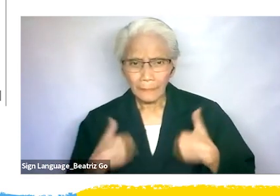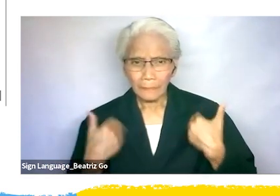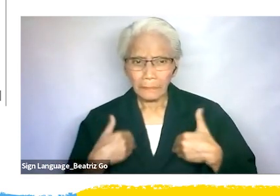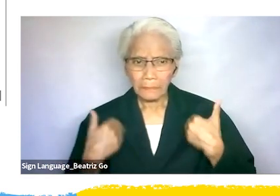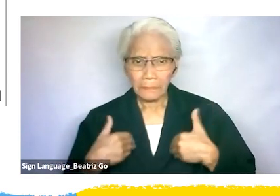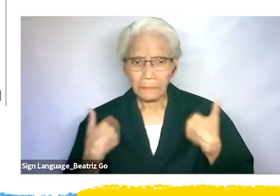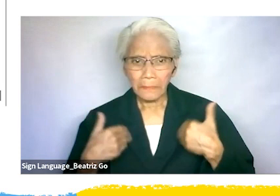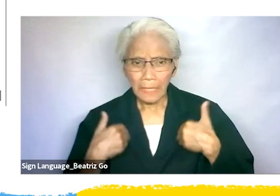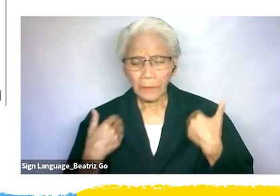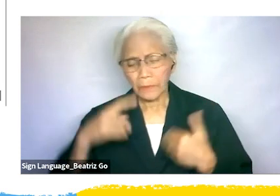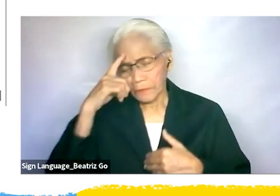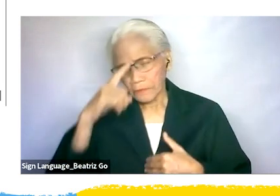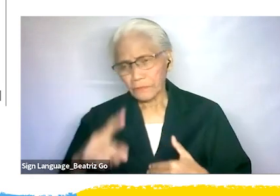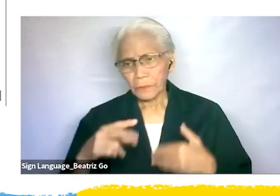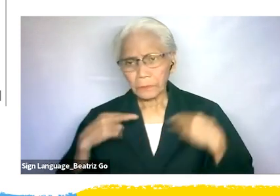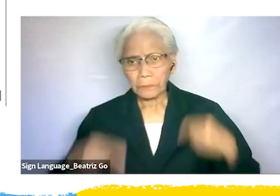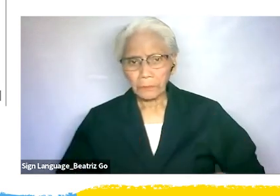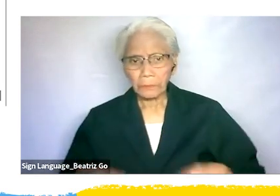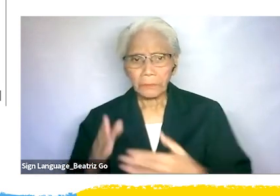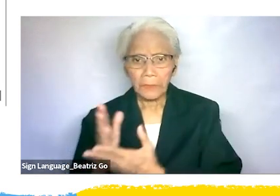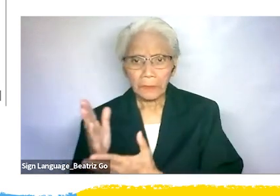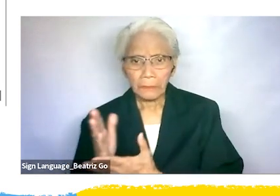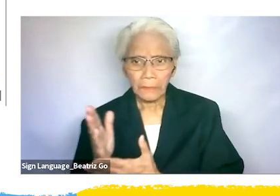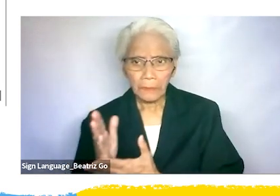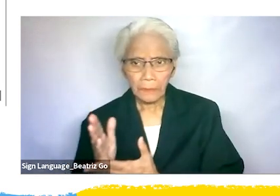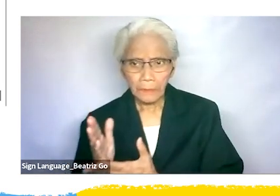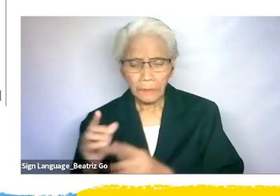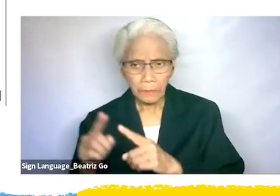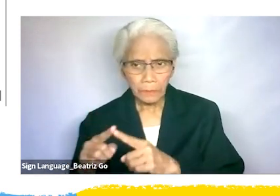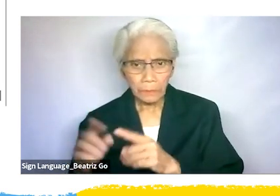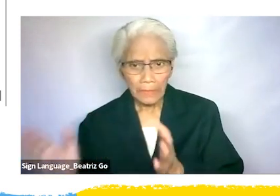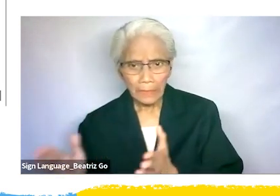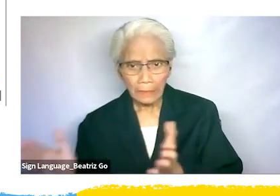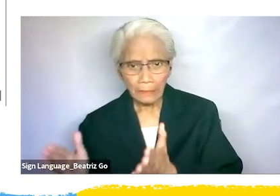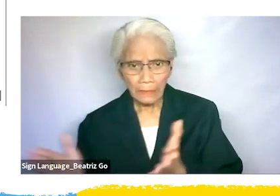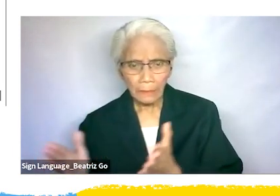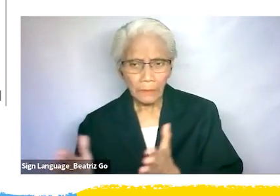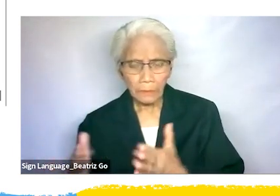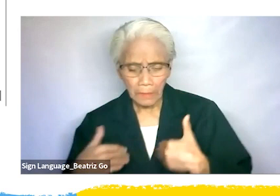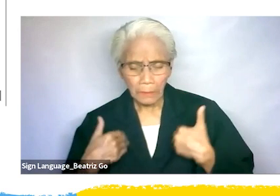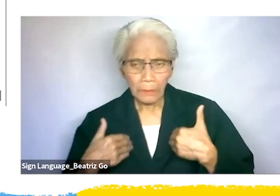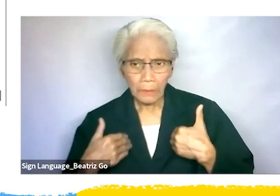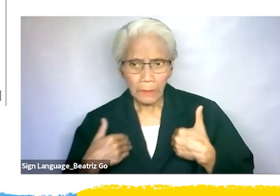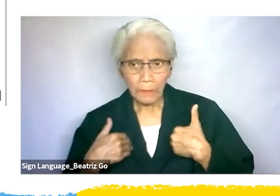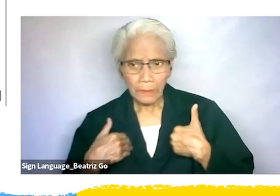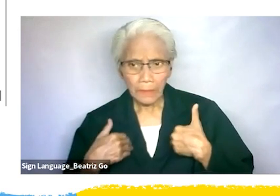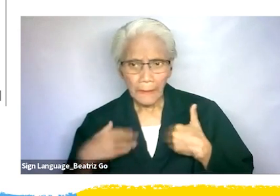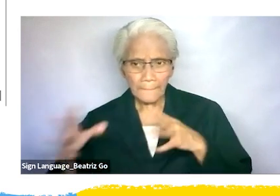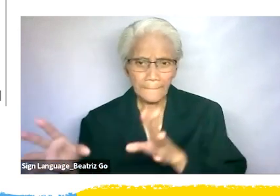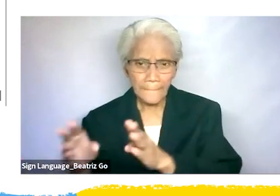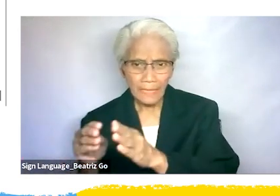up for human rights project, which aims to enable youth learning of human rights within the